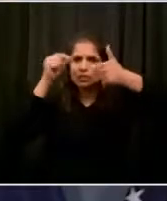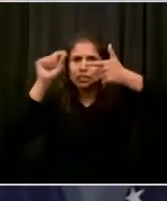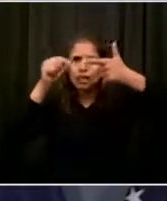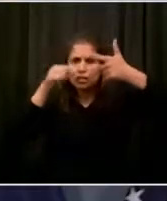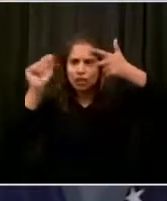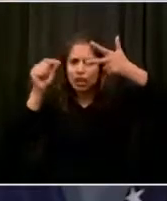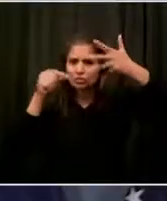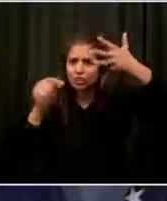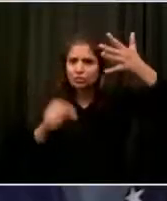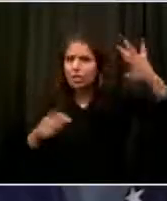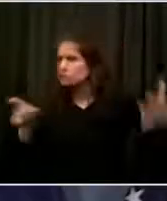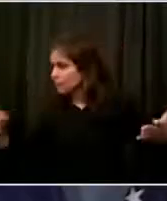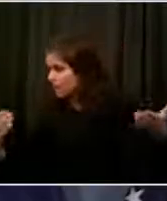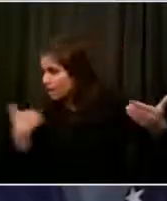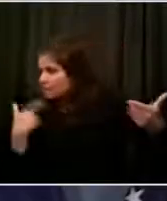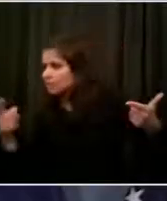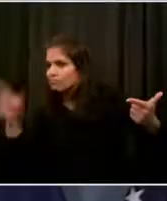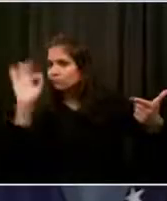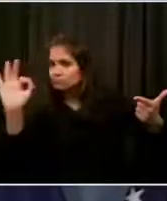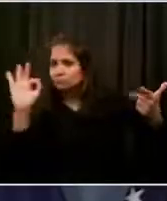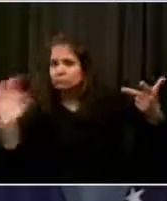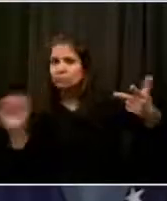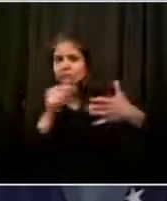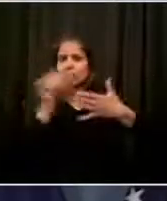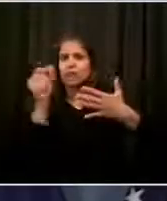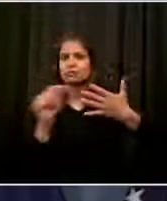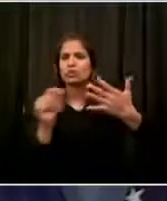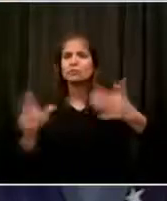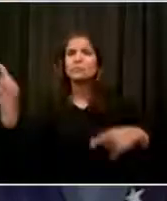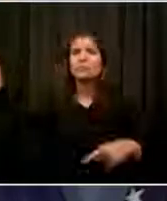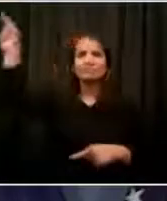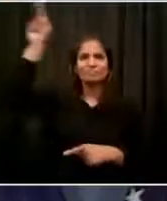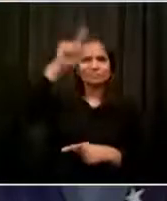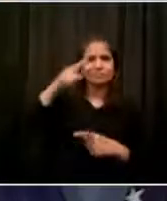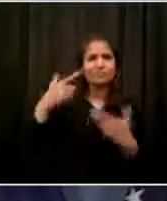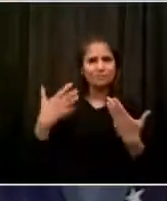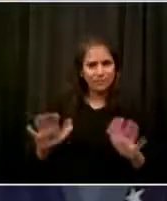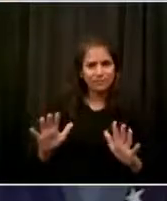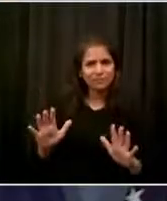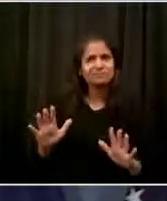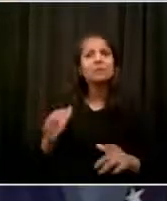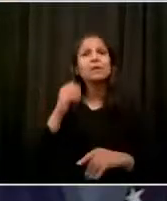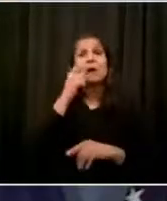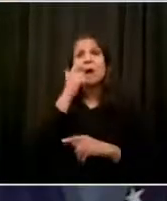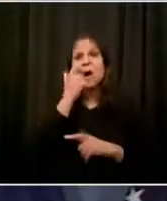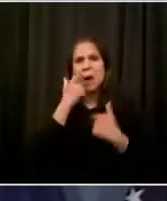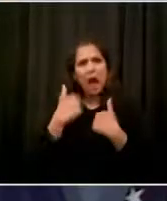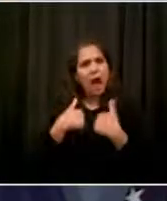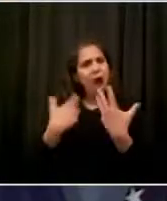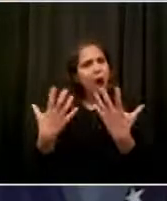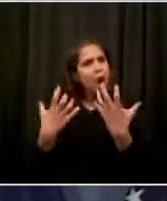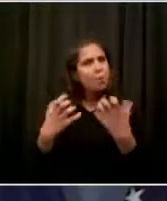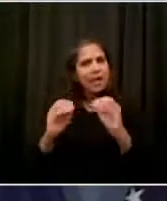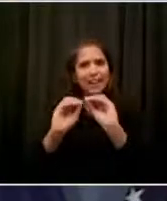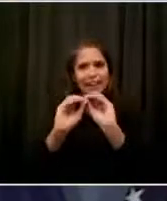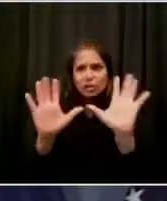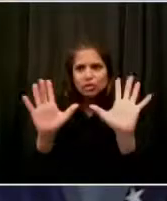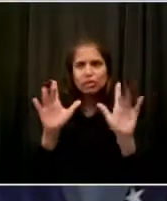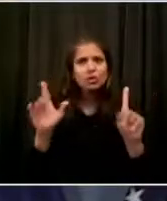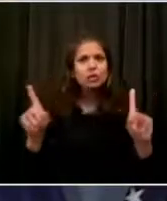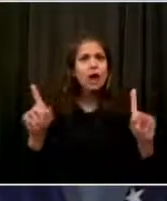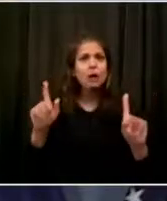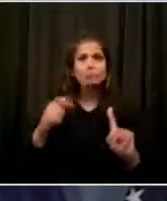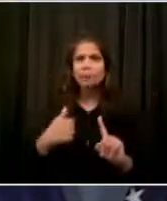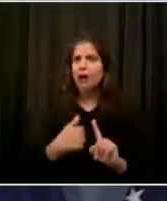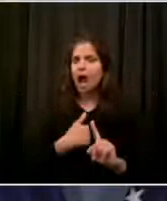I'm not saying June 22nd, which is the earliest official date according to state guidance, because I do